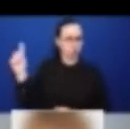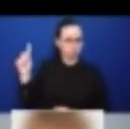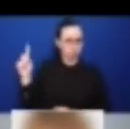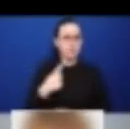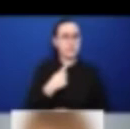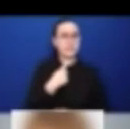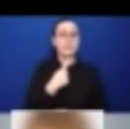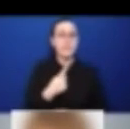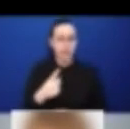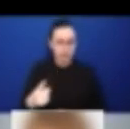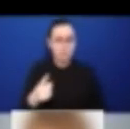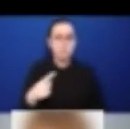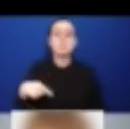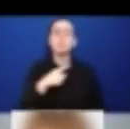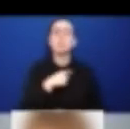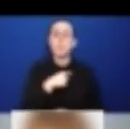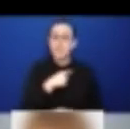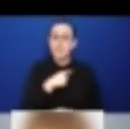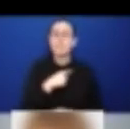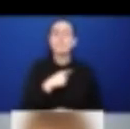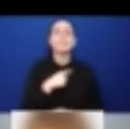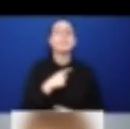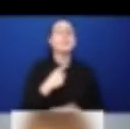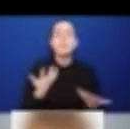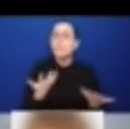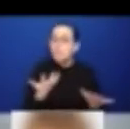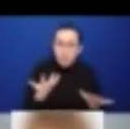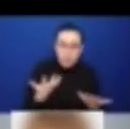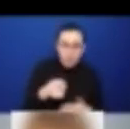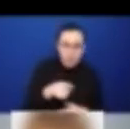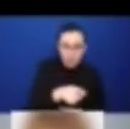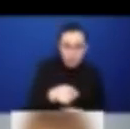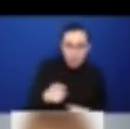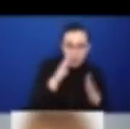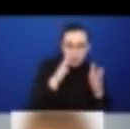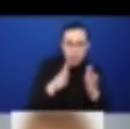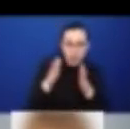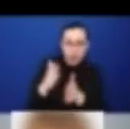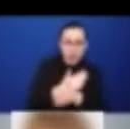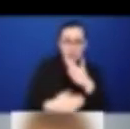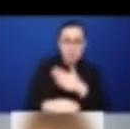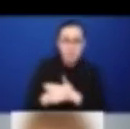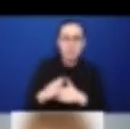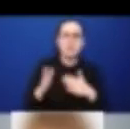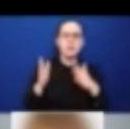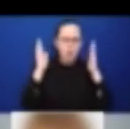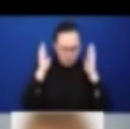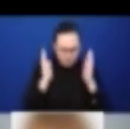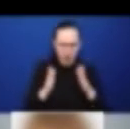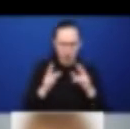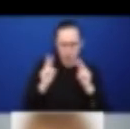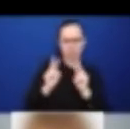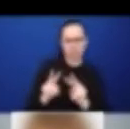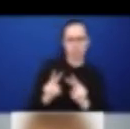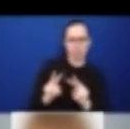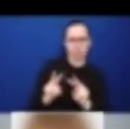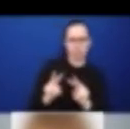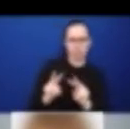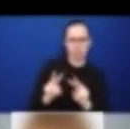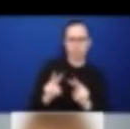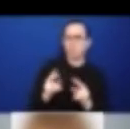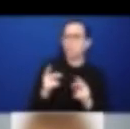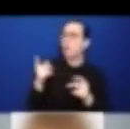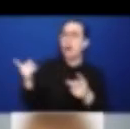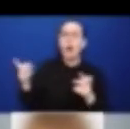persons with disabilities require attention during an emergency like we've been